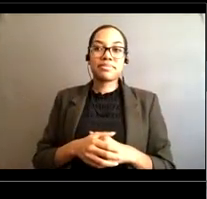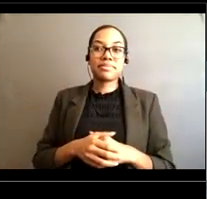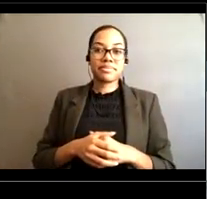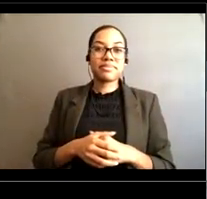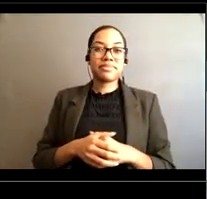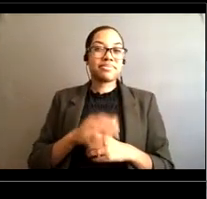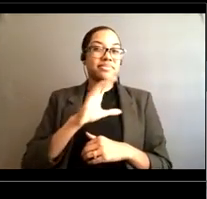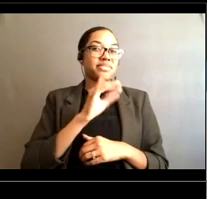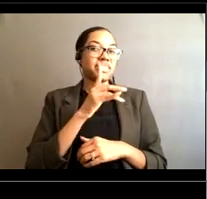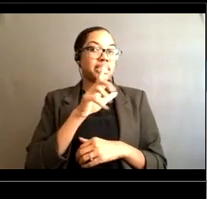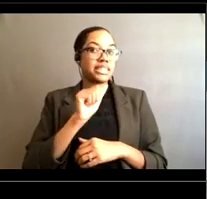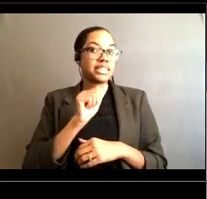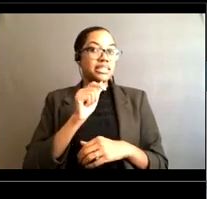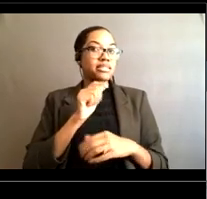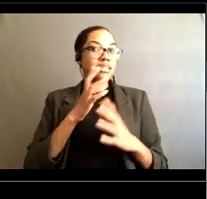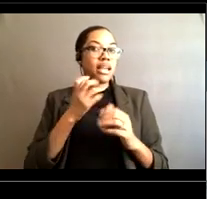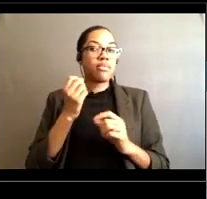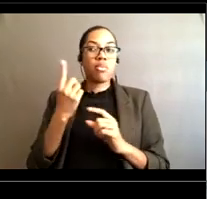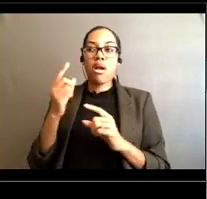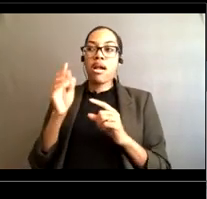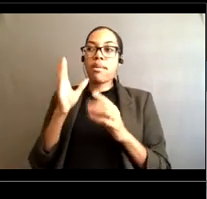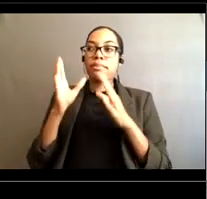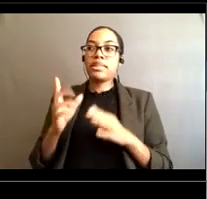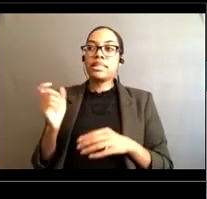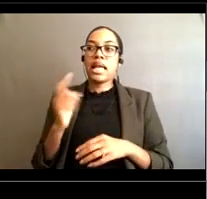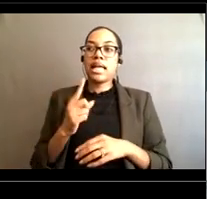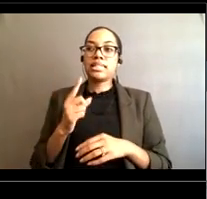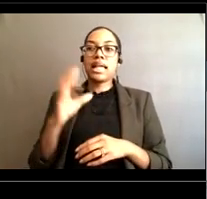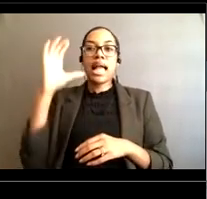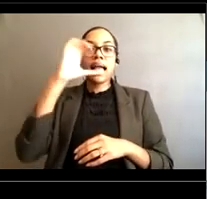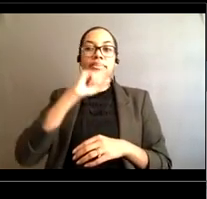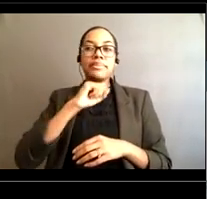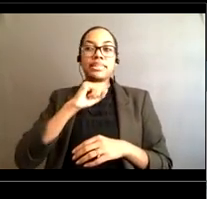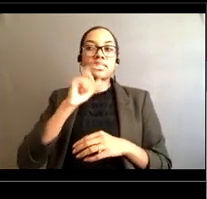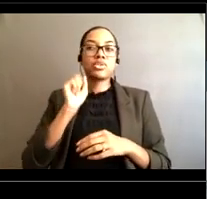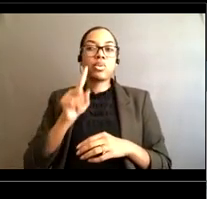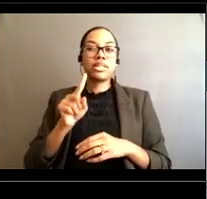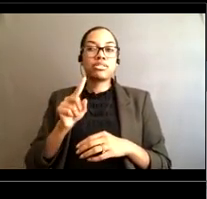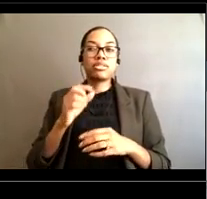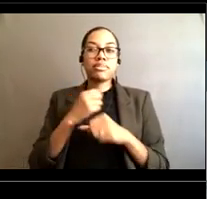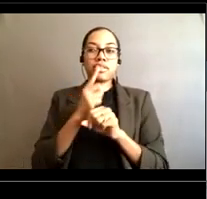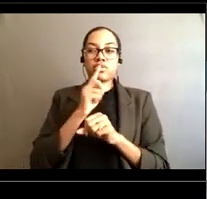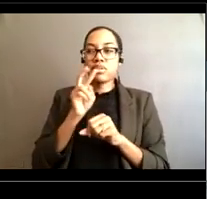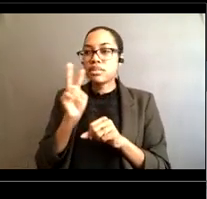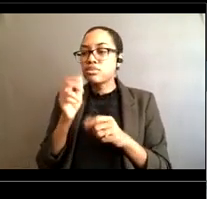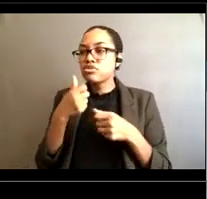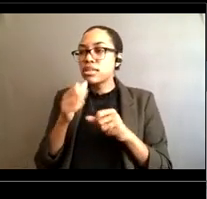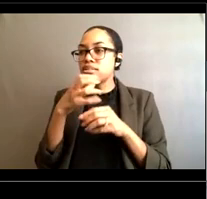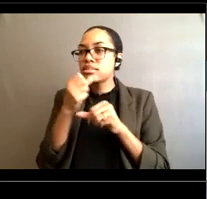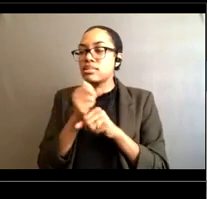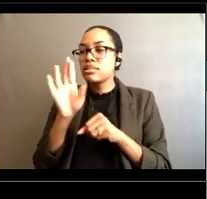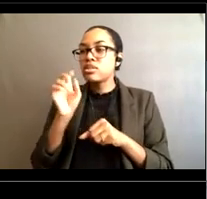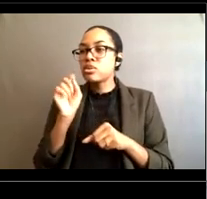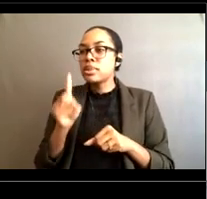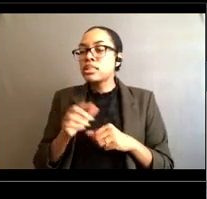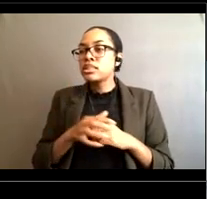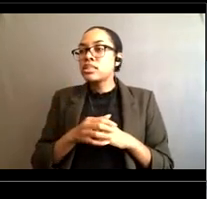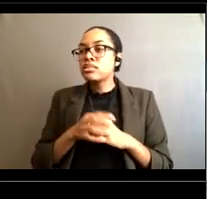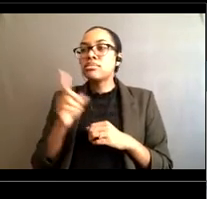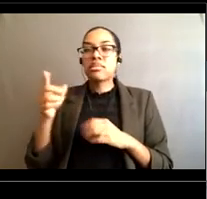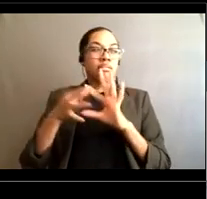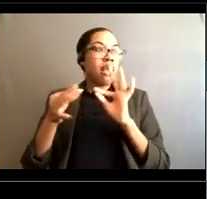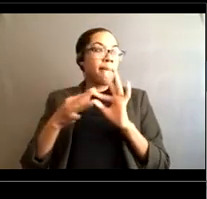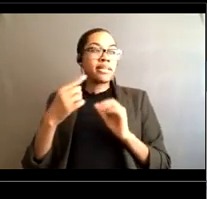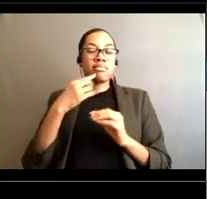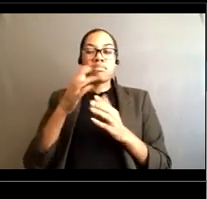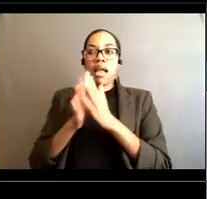I have one person asking saying I I missed a question that they had i'm not sure I understand it, but um Let me just they they did want